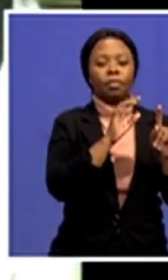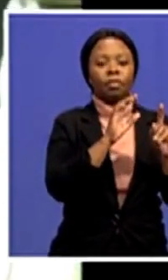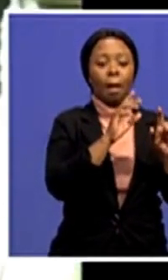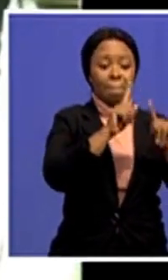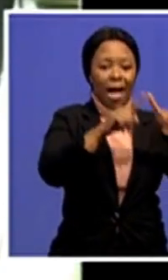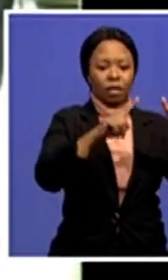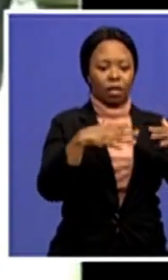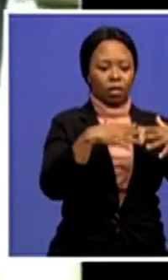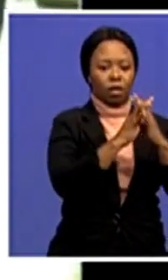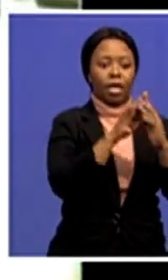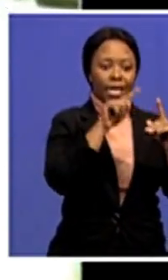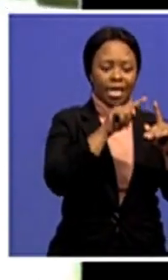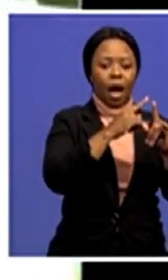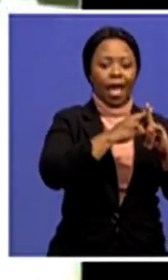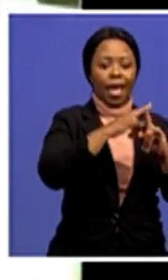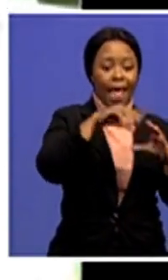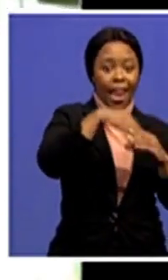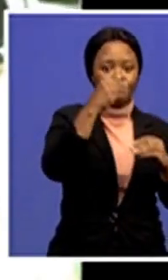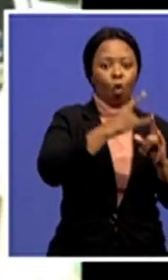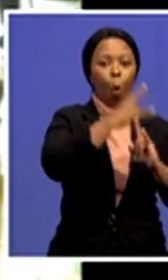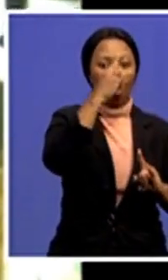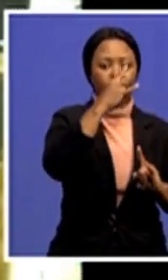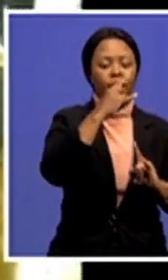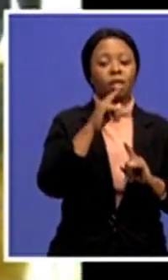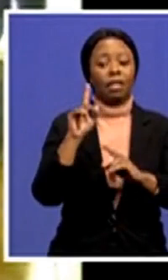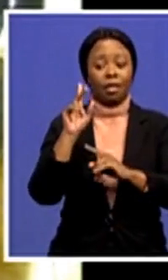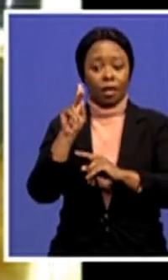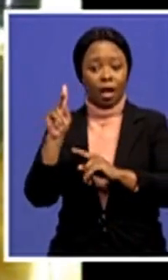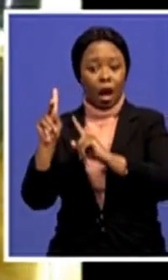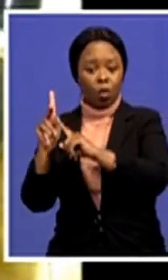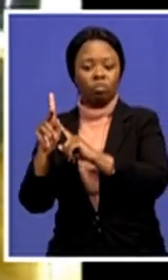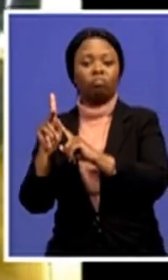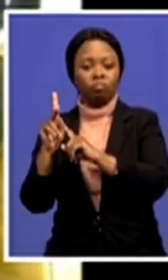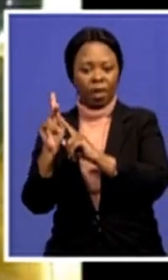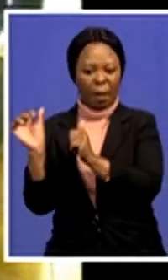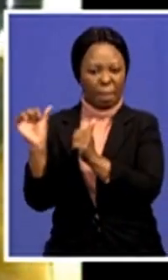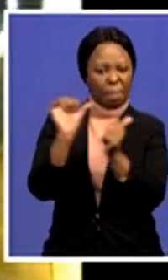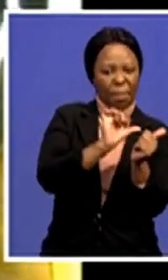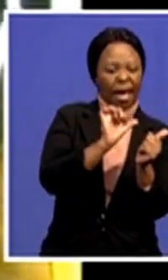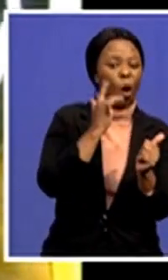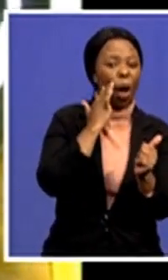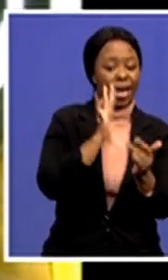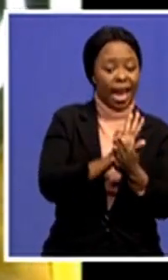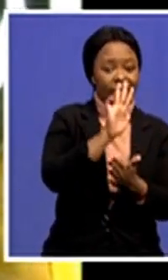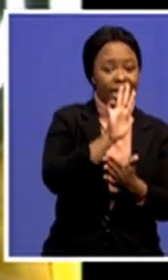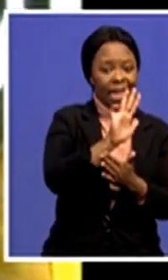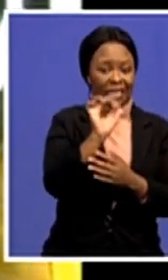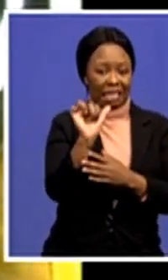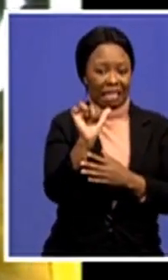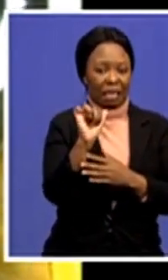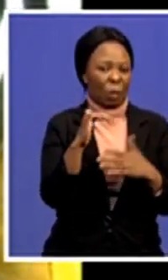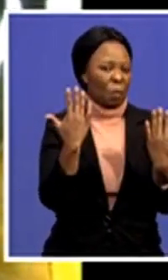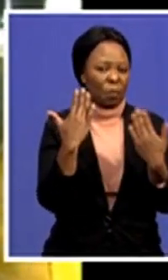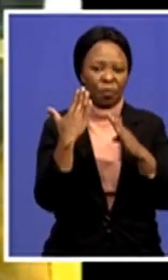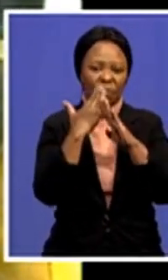Gaunda attempted a political comeback in 1996, but was banned on constitutional grounds. K